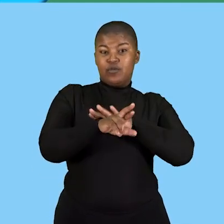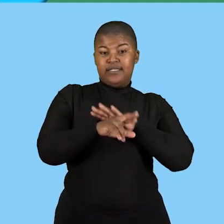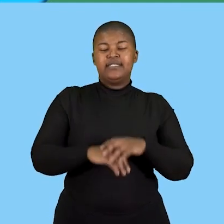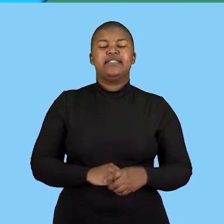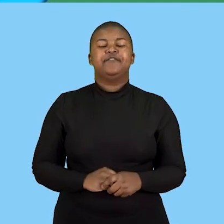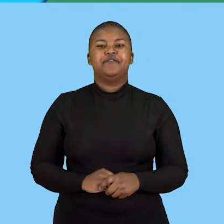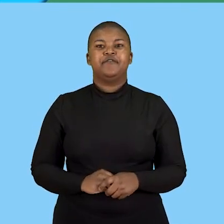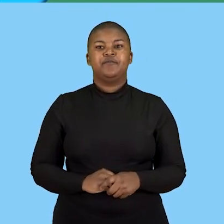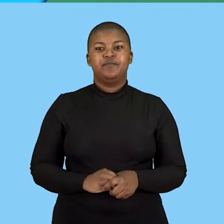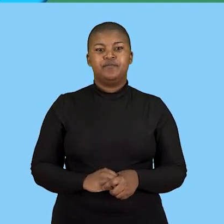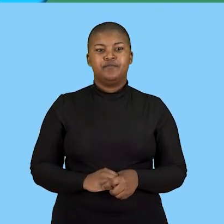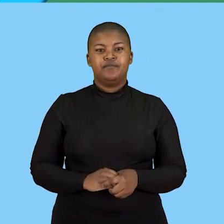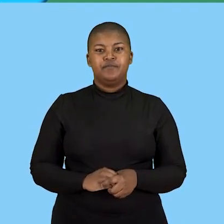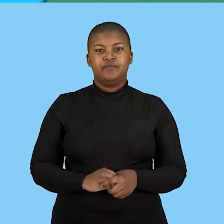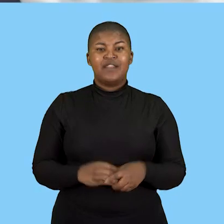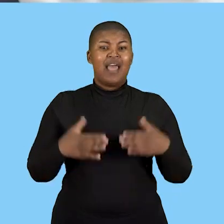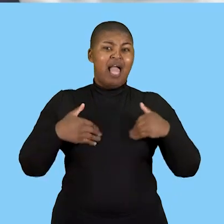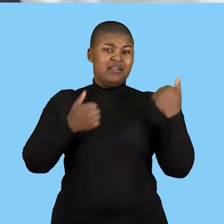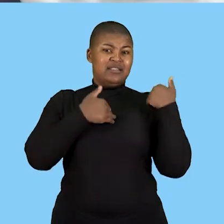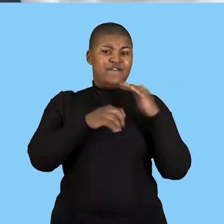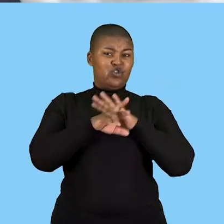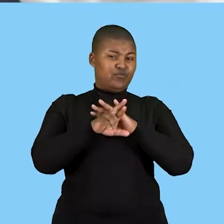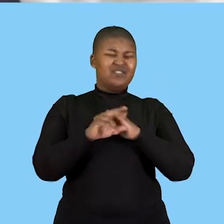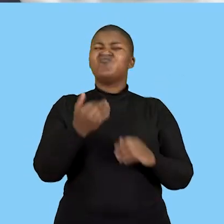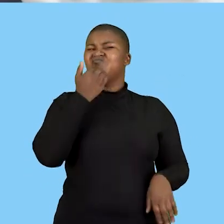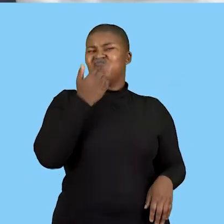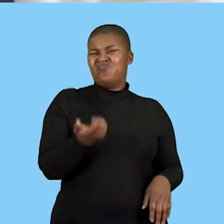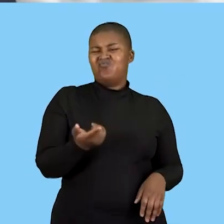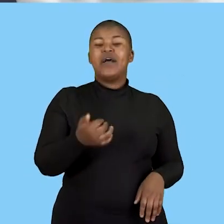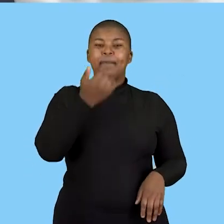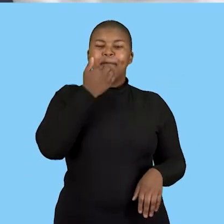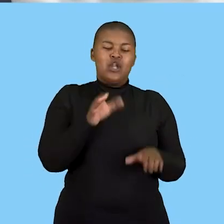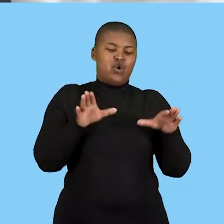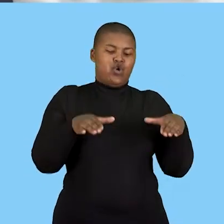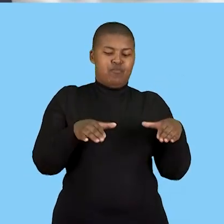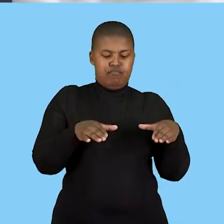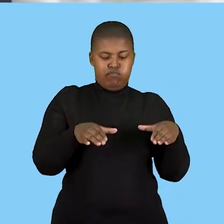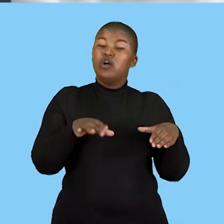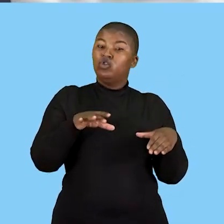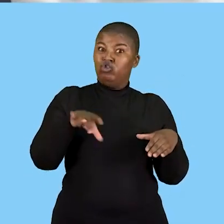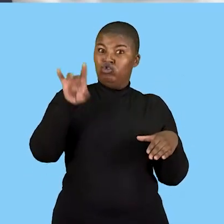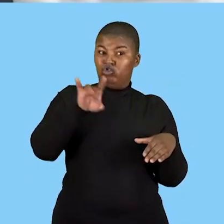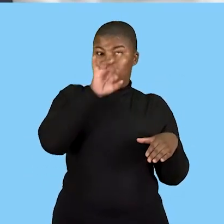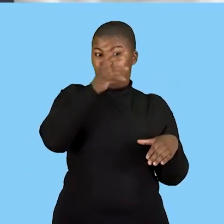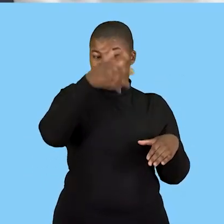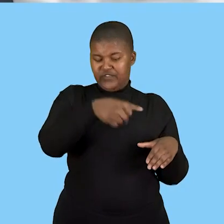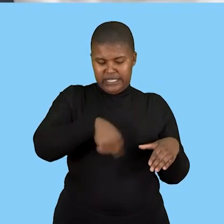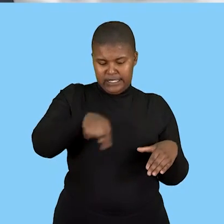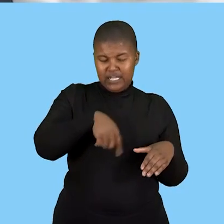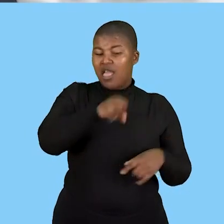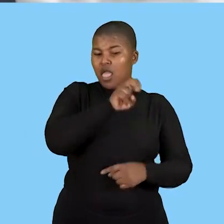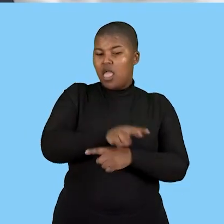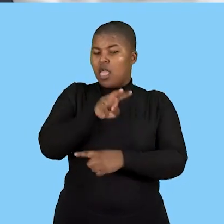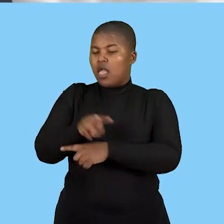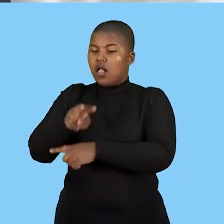representatives what are your health and safety representatives these are a group of workers that would be chosen to monitor